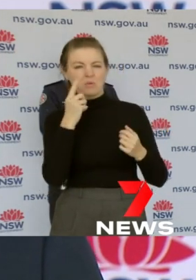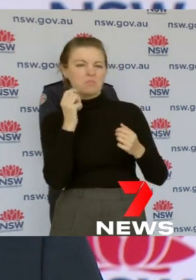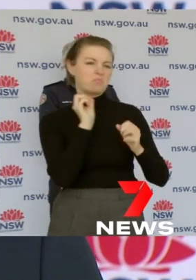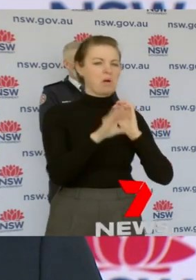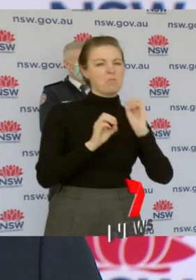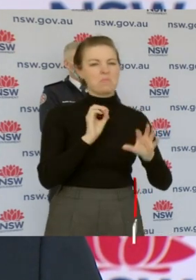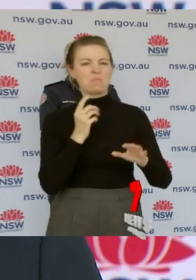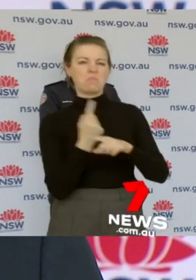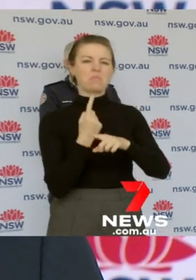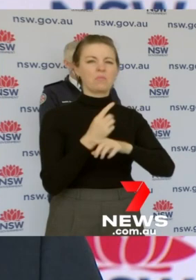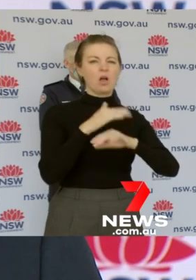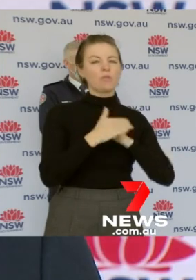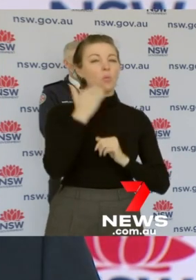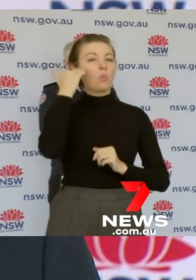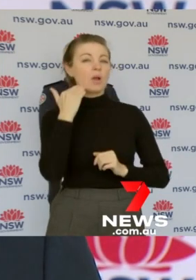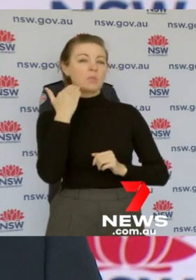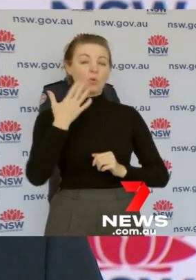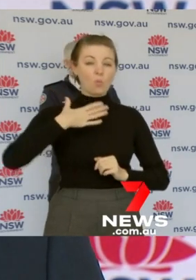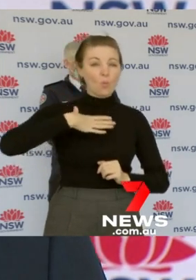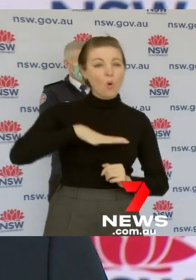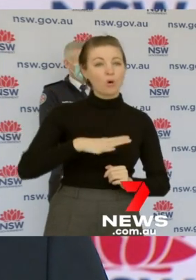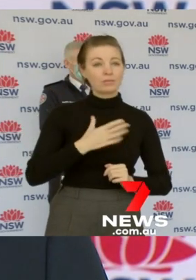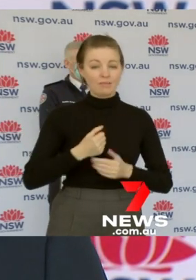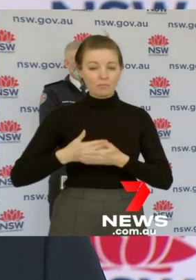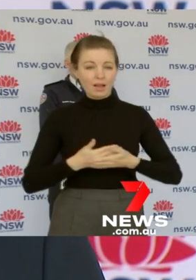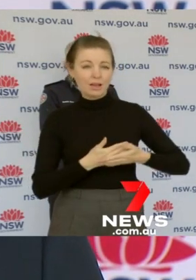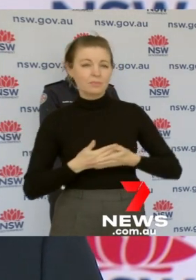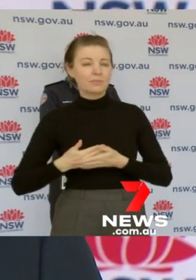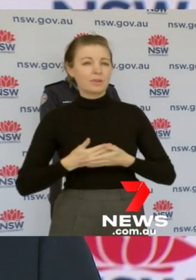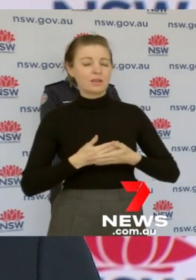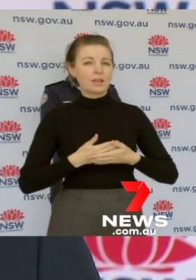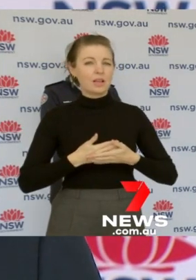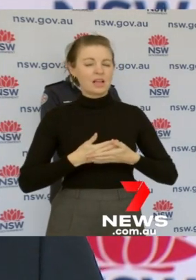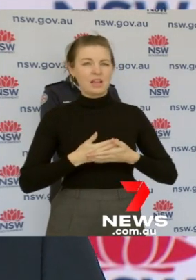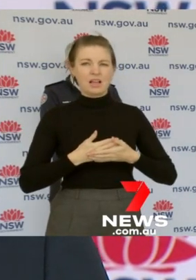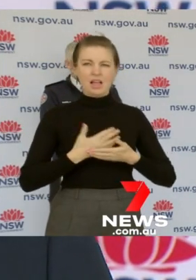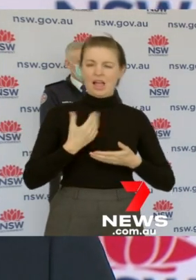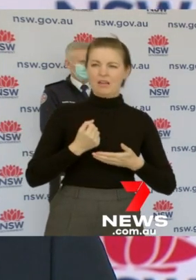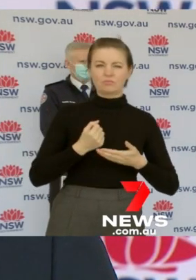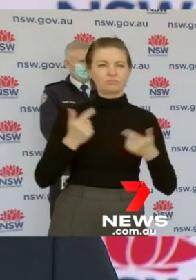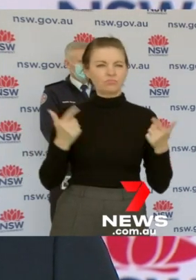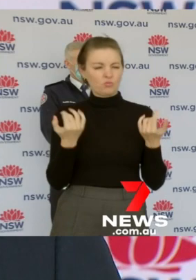couples who want to have a child, the misinformation is certainly around